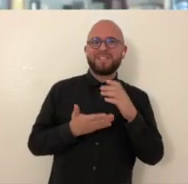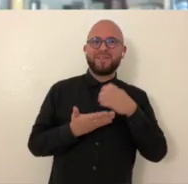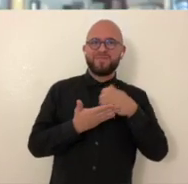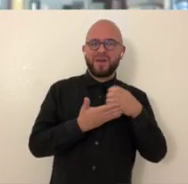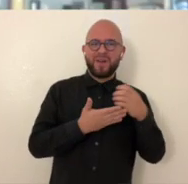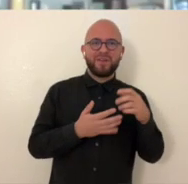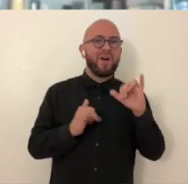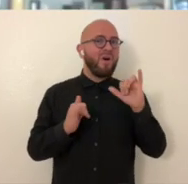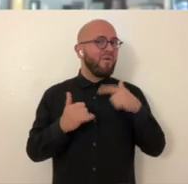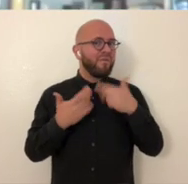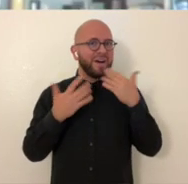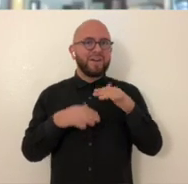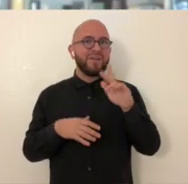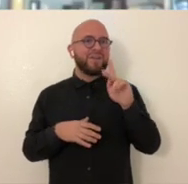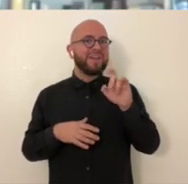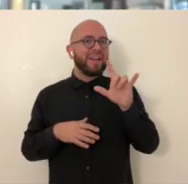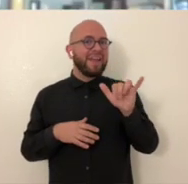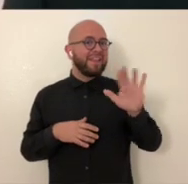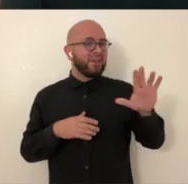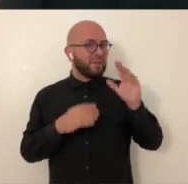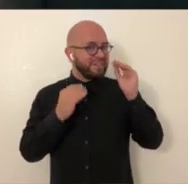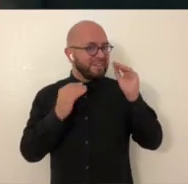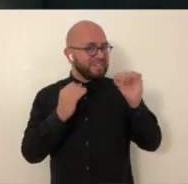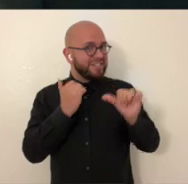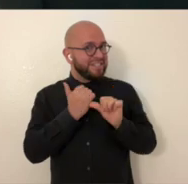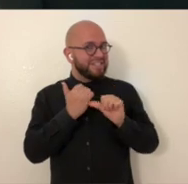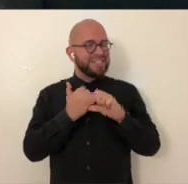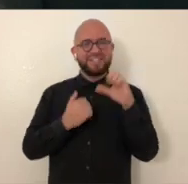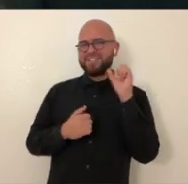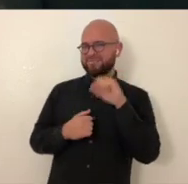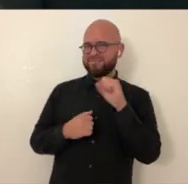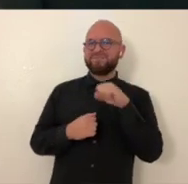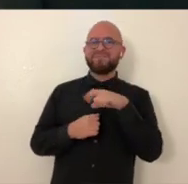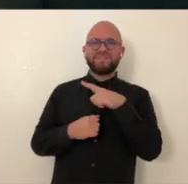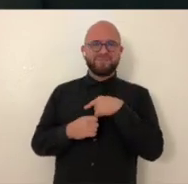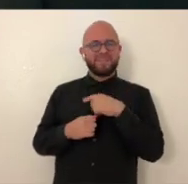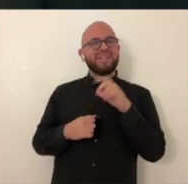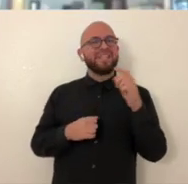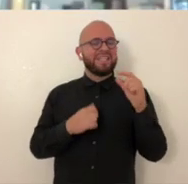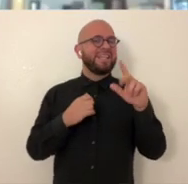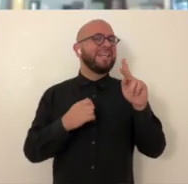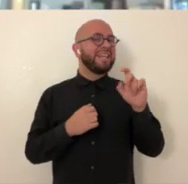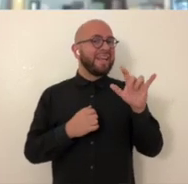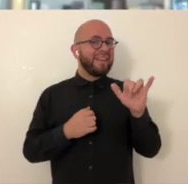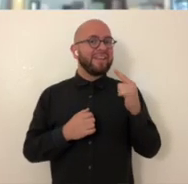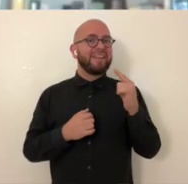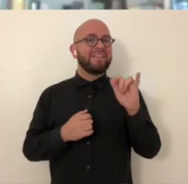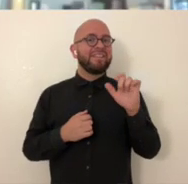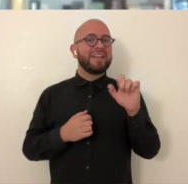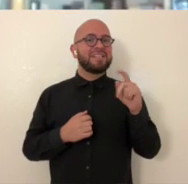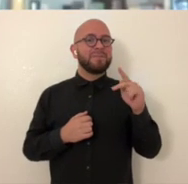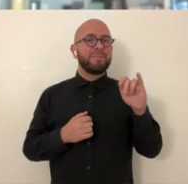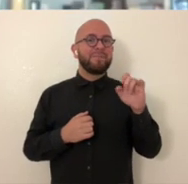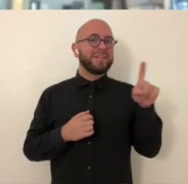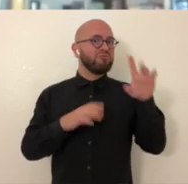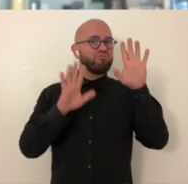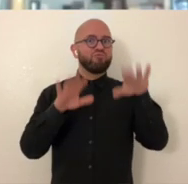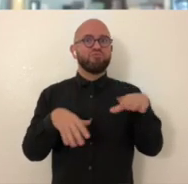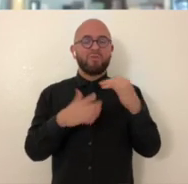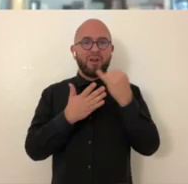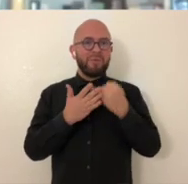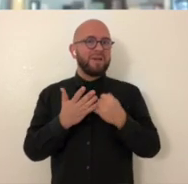Some of those are my medicine bottles. I didn't know Kelly was your teaching assistant. Oh, that's awesome.